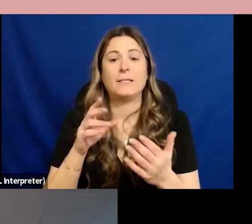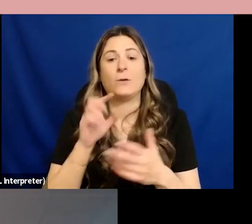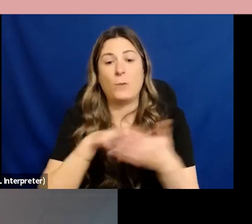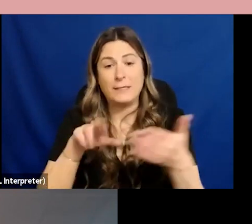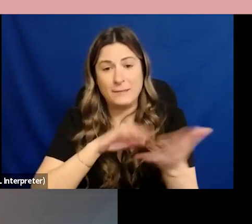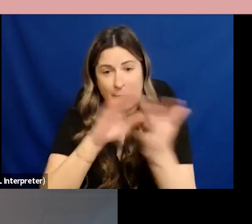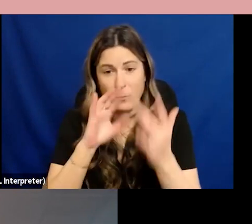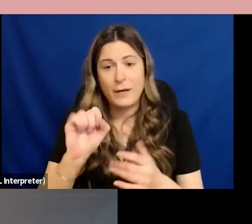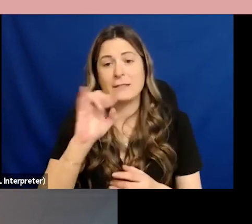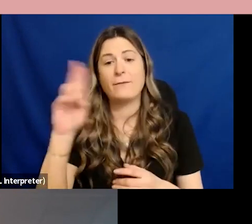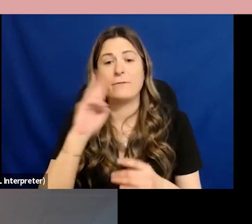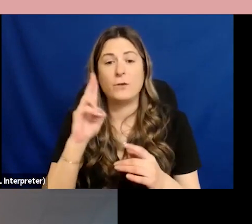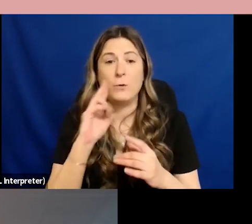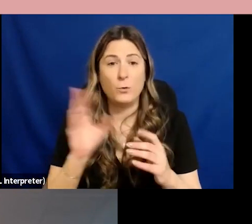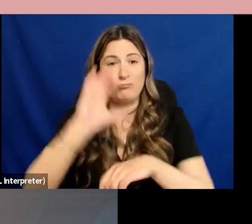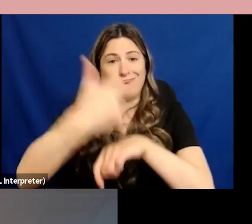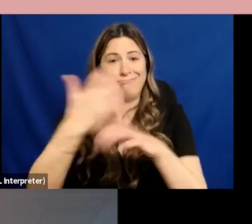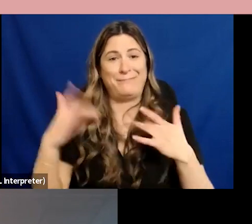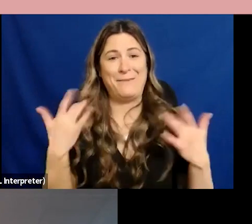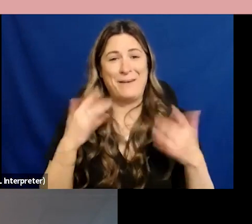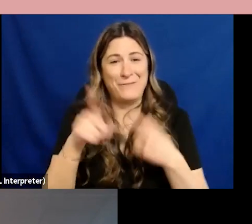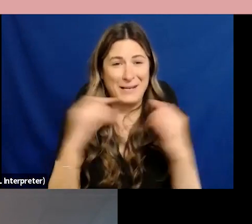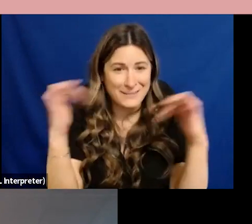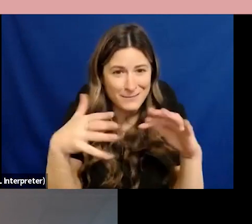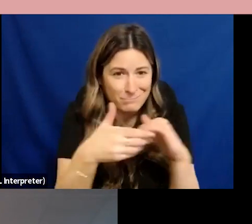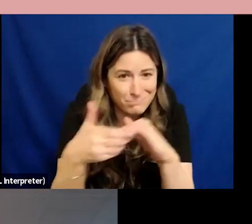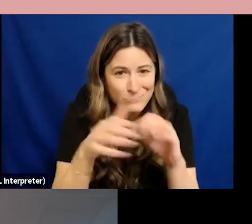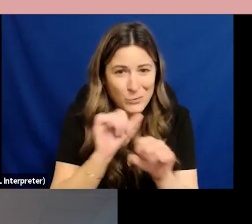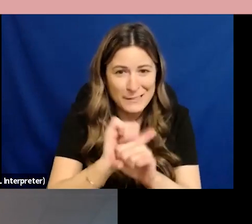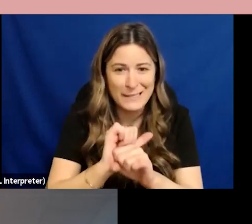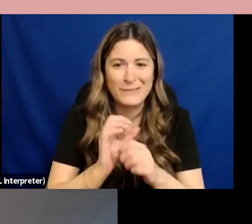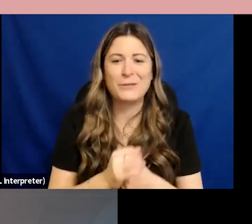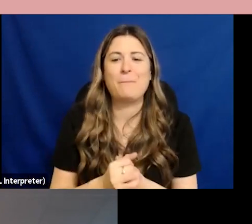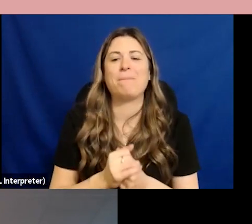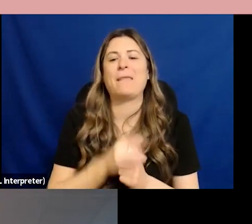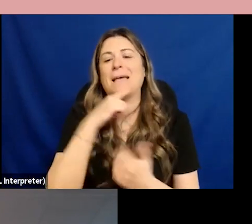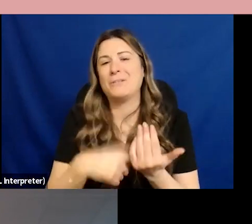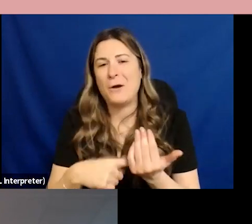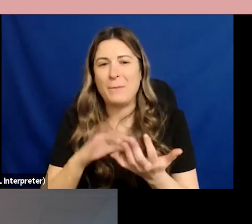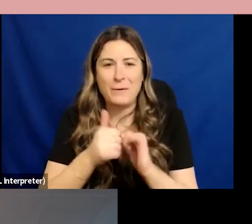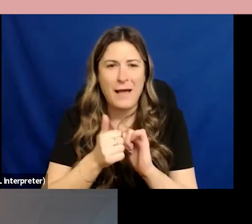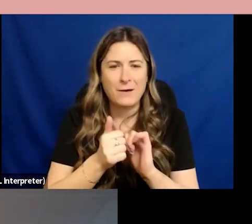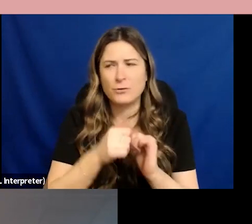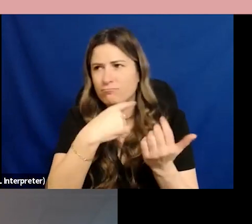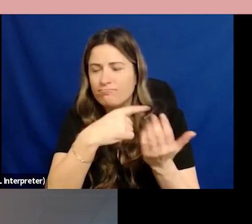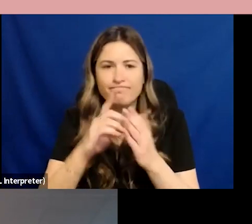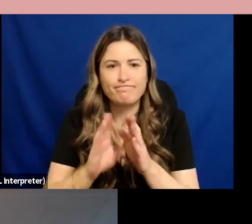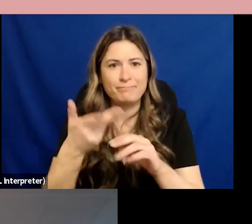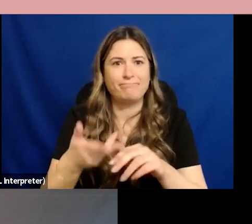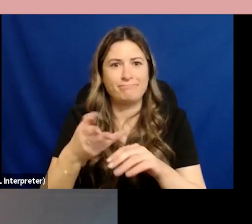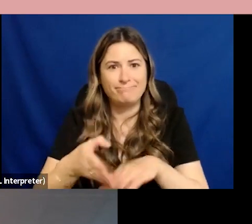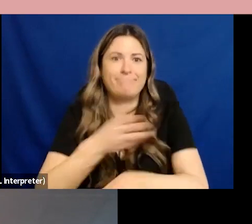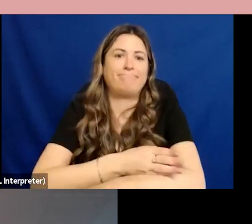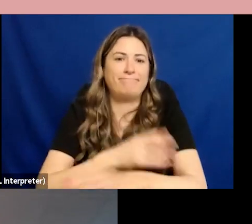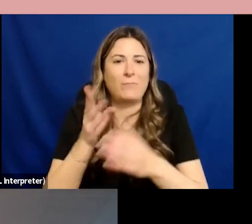see community and academia working together to advance anti-racism efforts as attorney general in this province my job is to